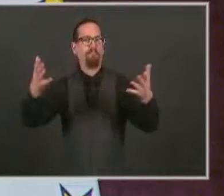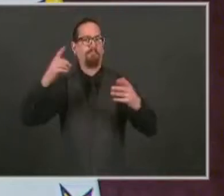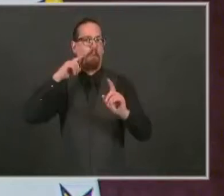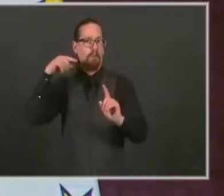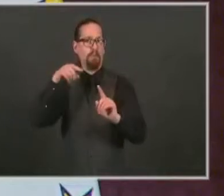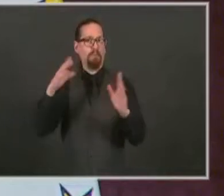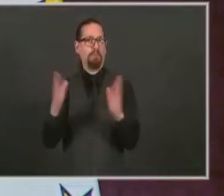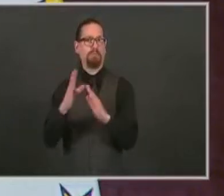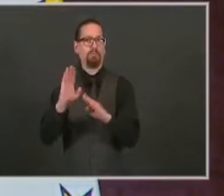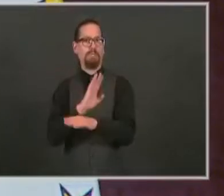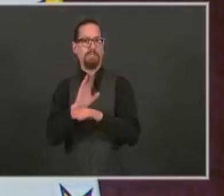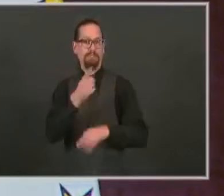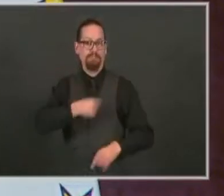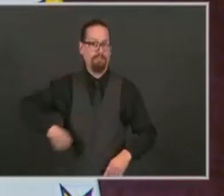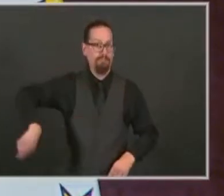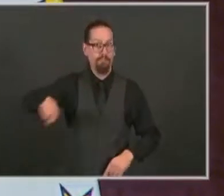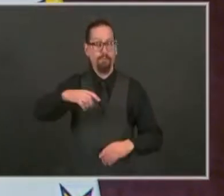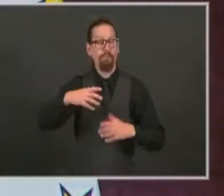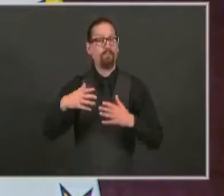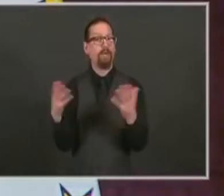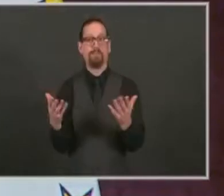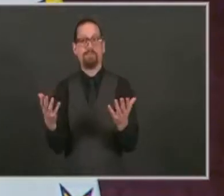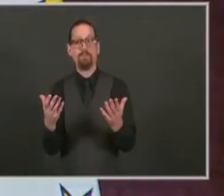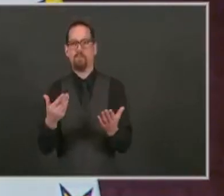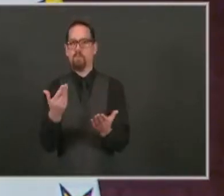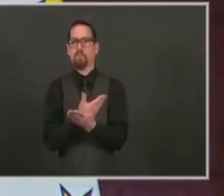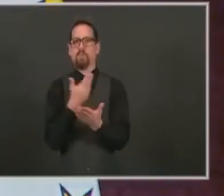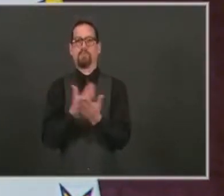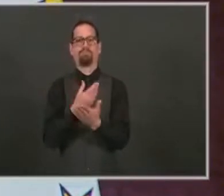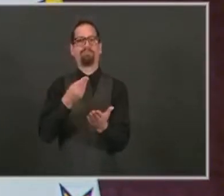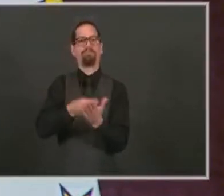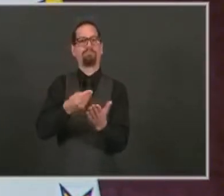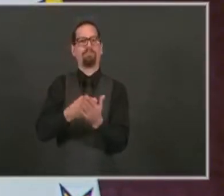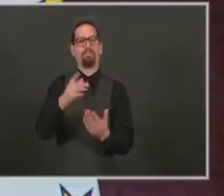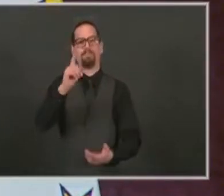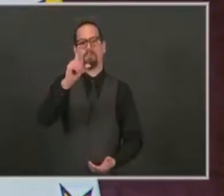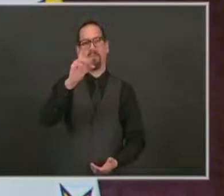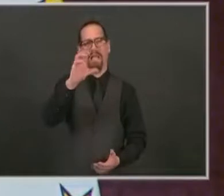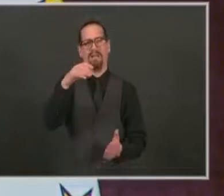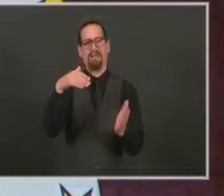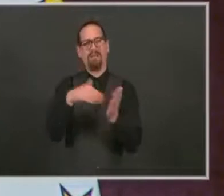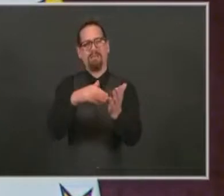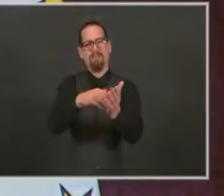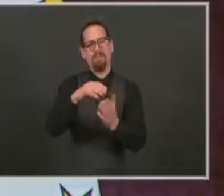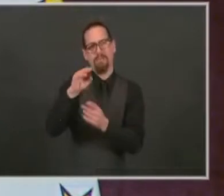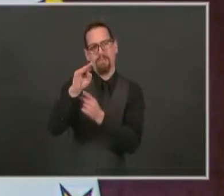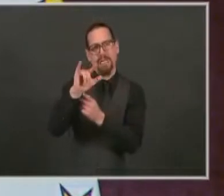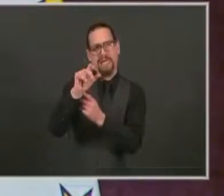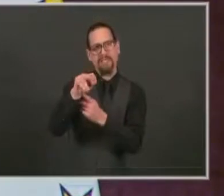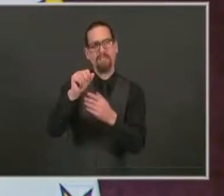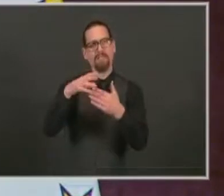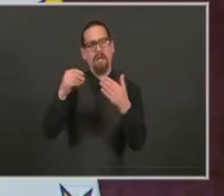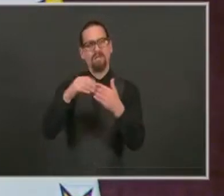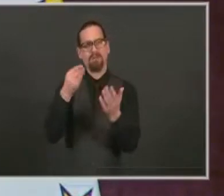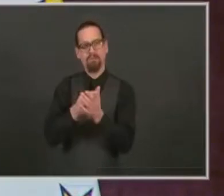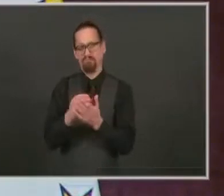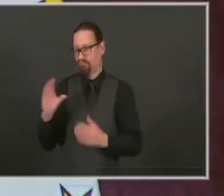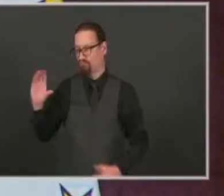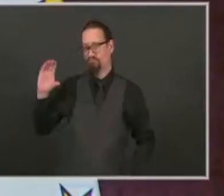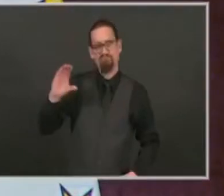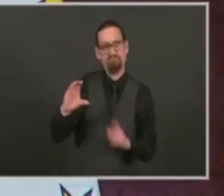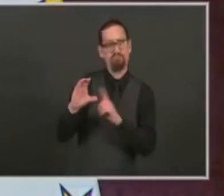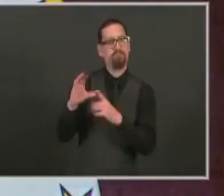Now I'm announcing an additional $100 million of support for Rhode Islanders and Rhode Island businesses